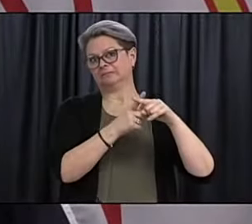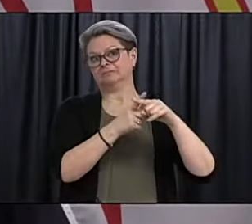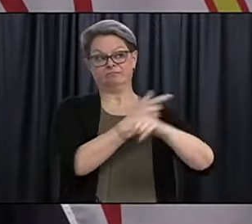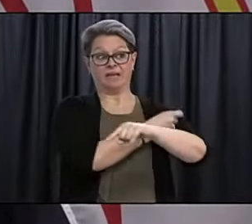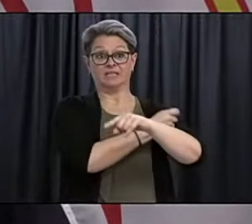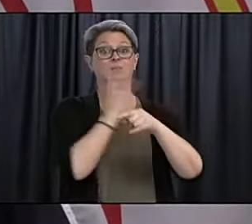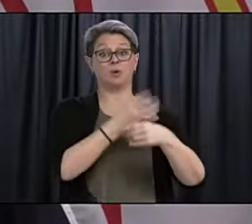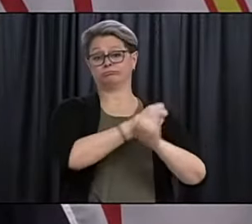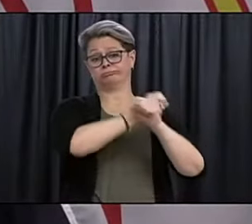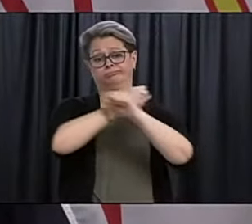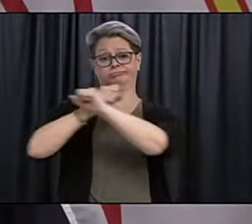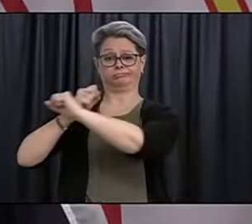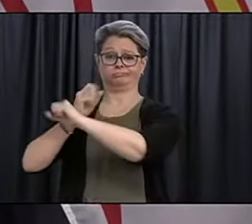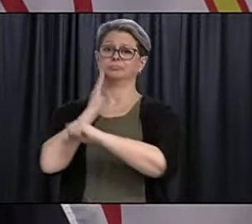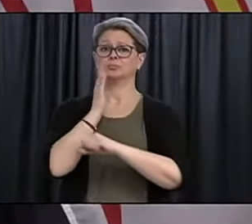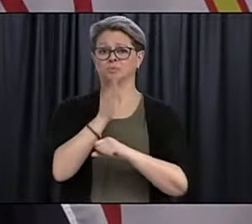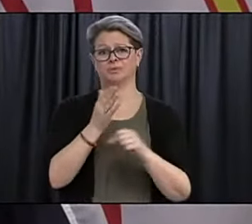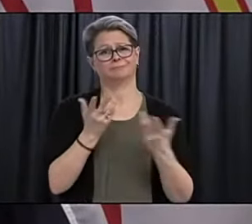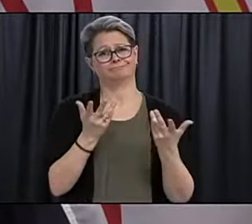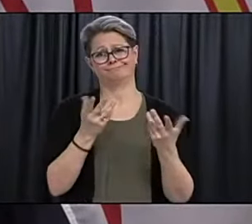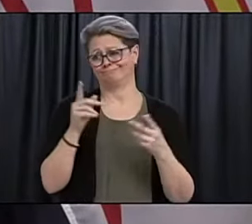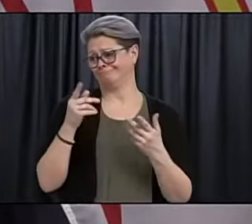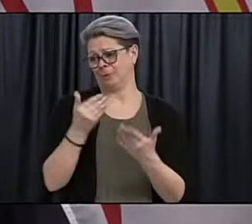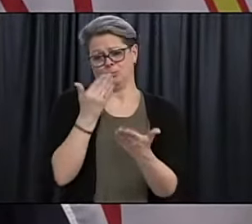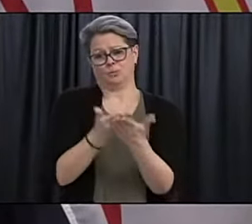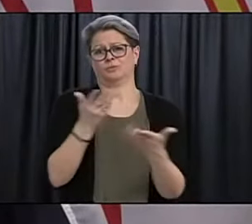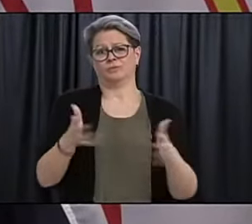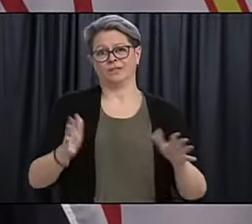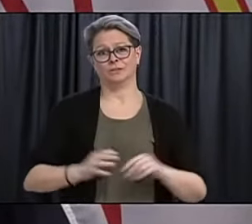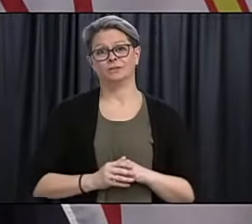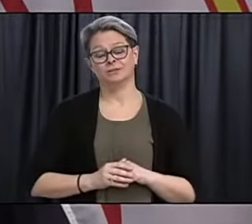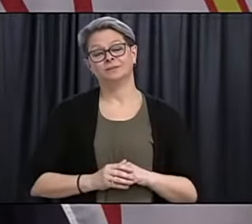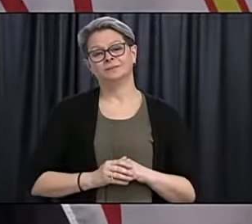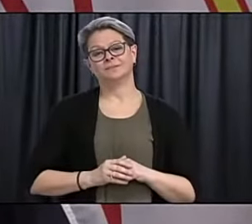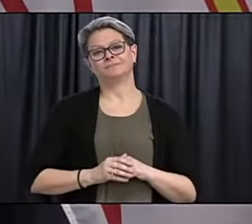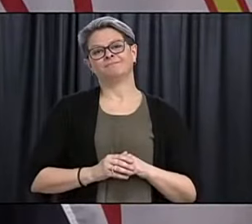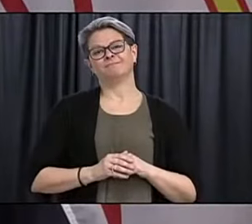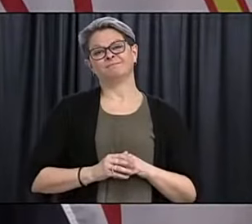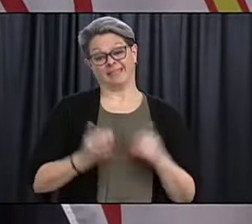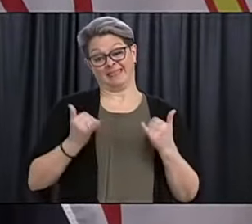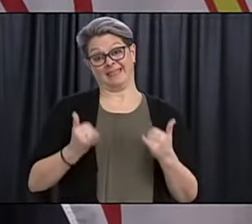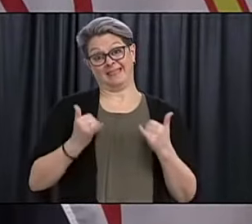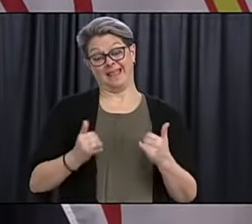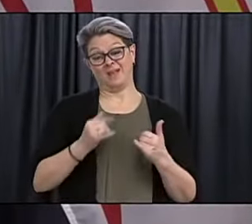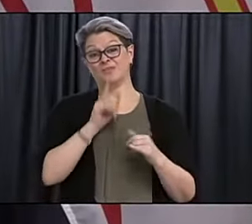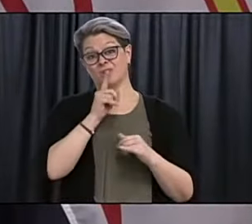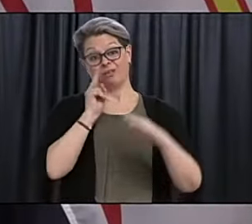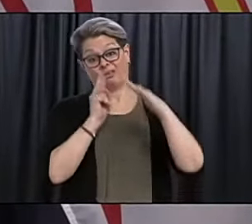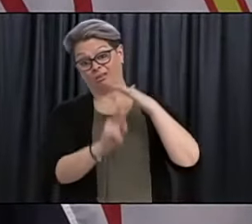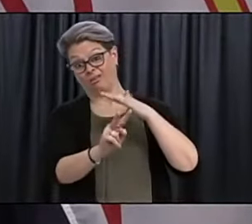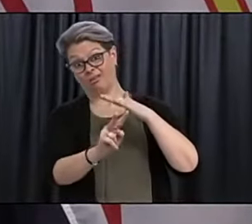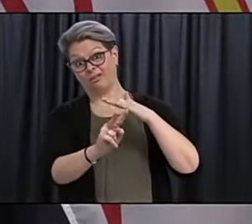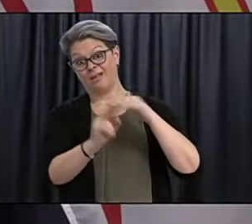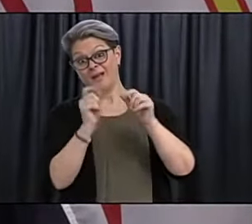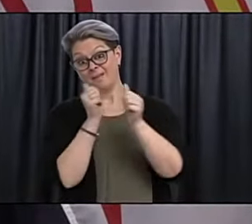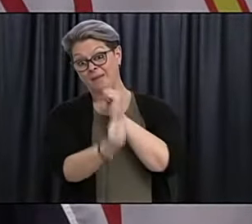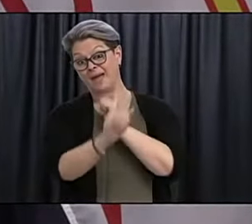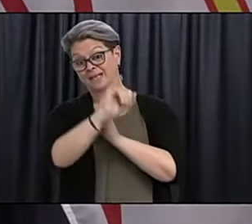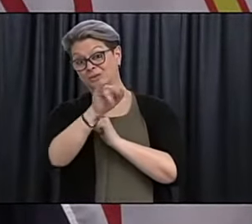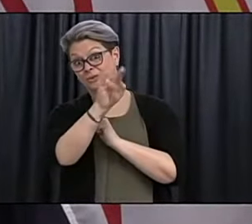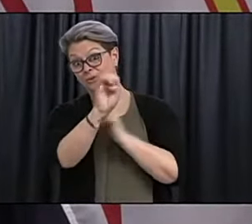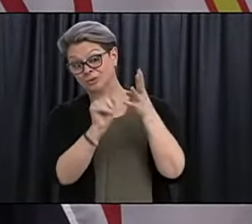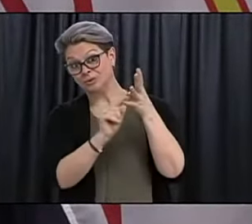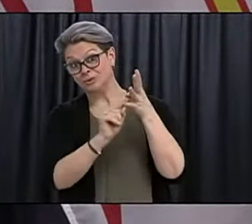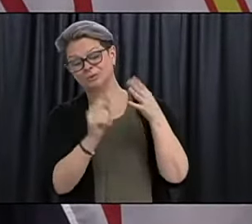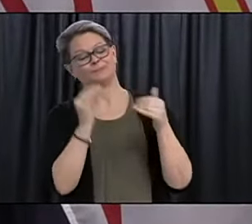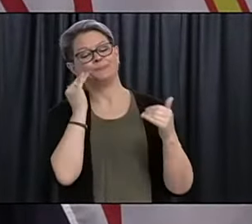they'll do. But, um, you know, as I said before, until that evidence is there, it, we, we, we can't really say for sure that it is,